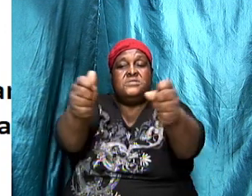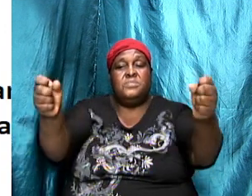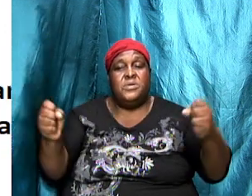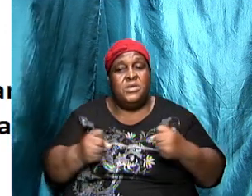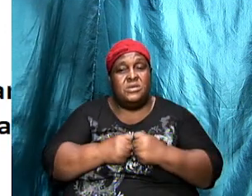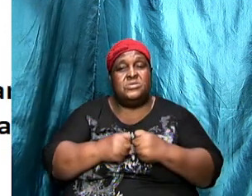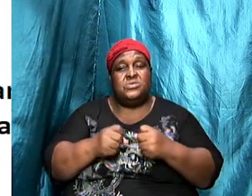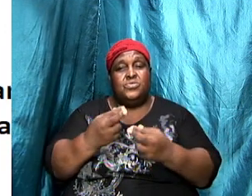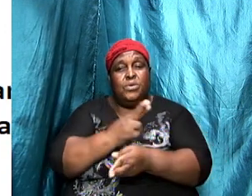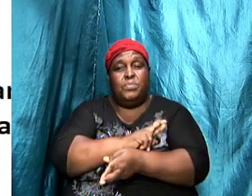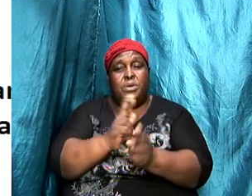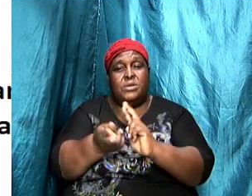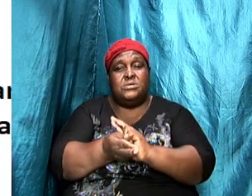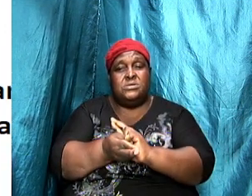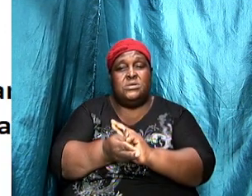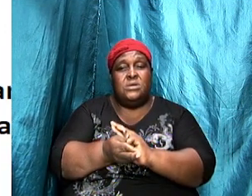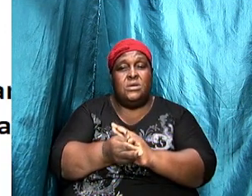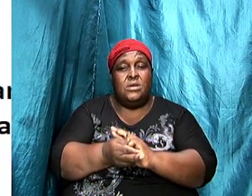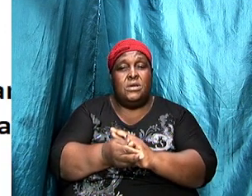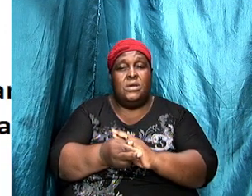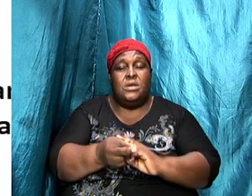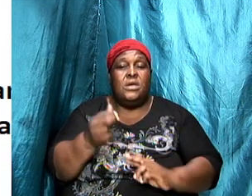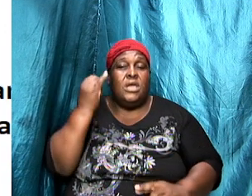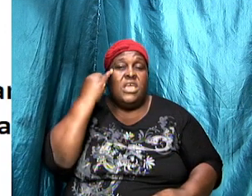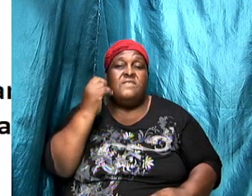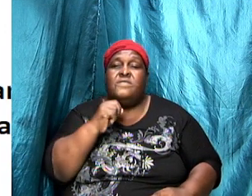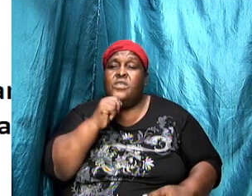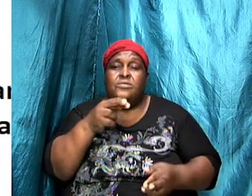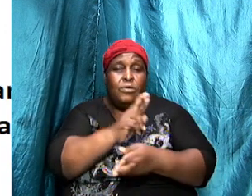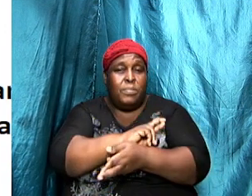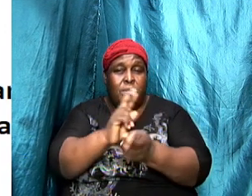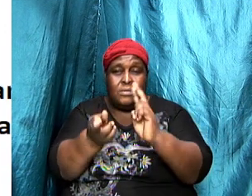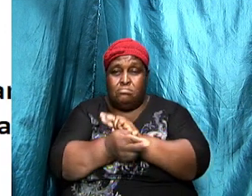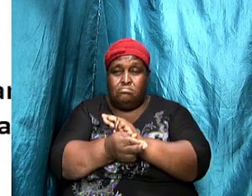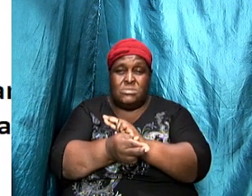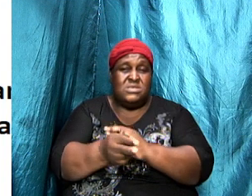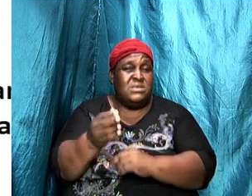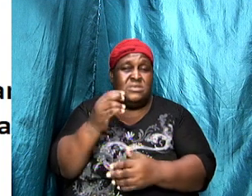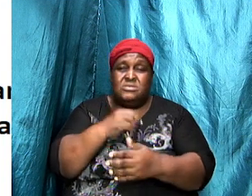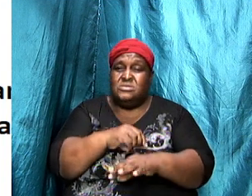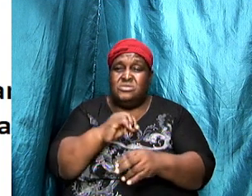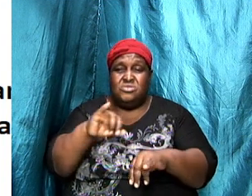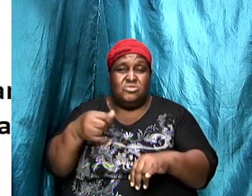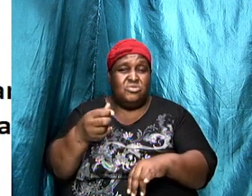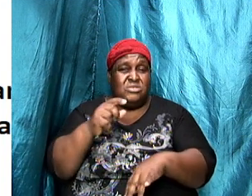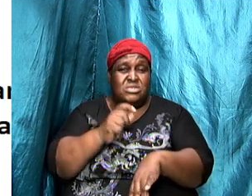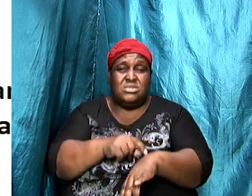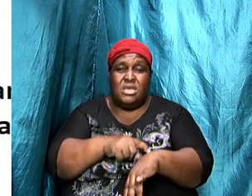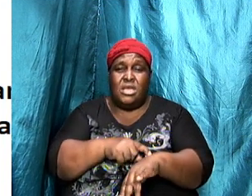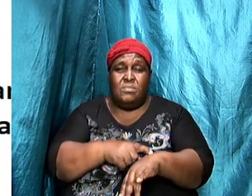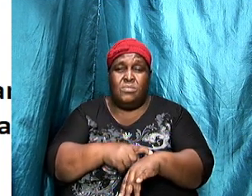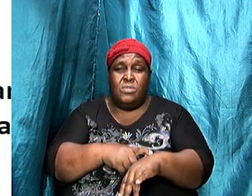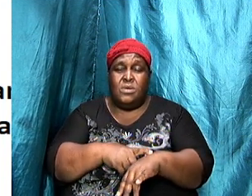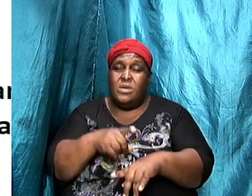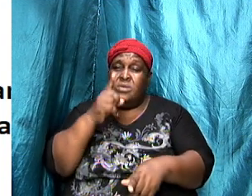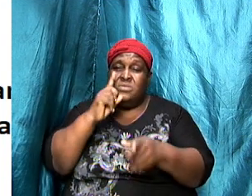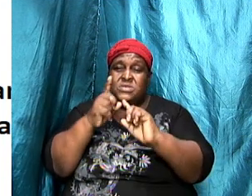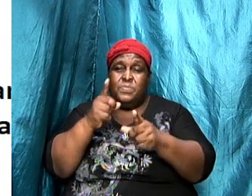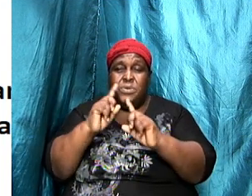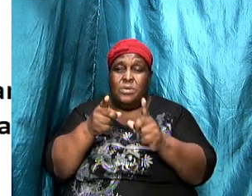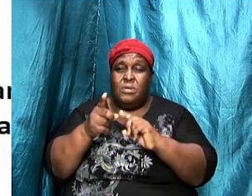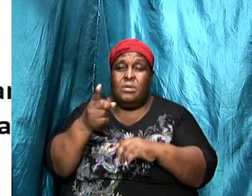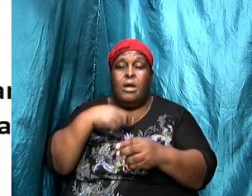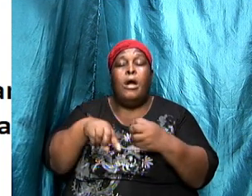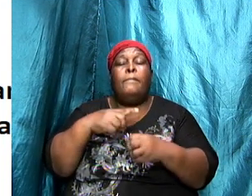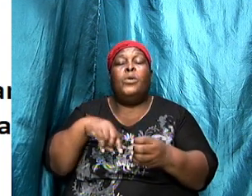and if we don't it is just a matter of time we talk against it we preach against